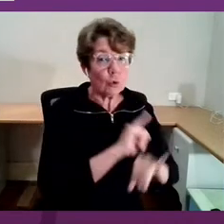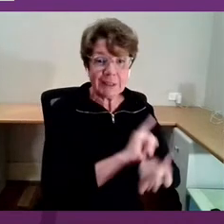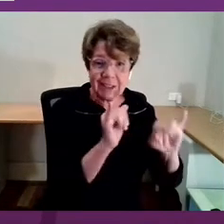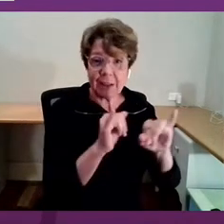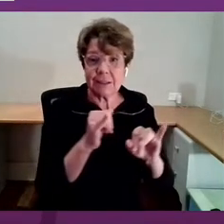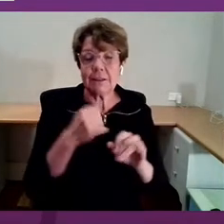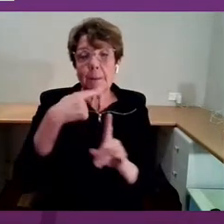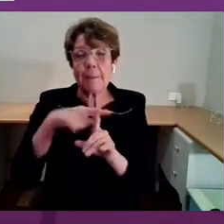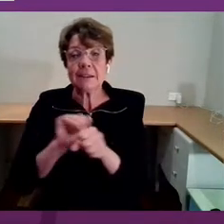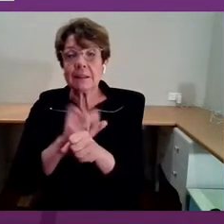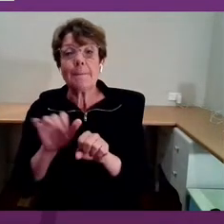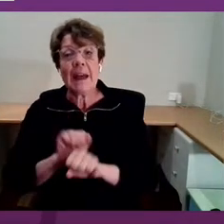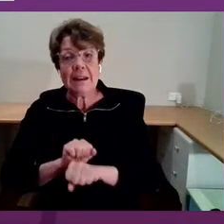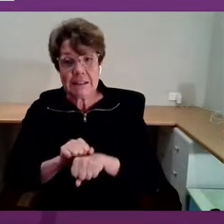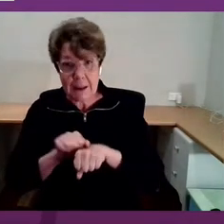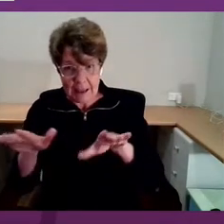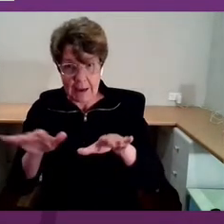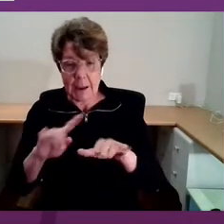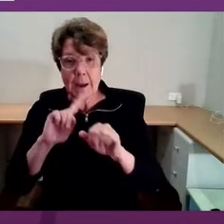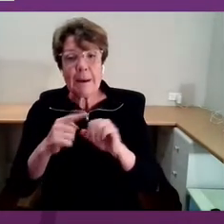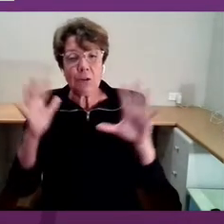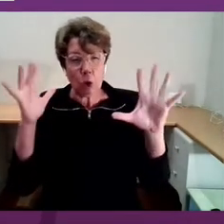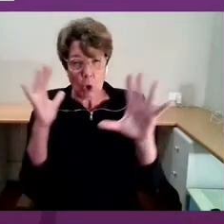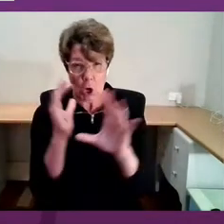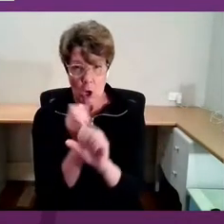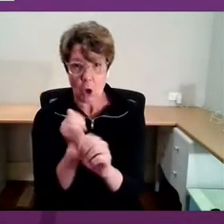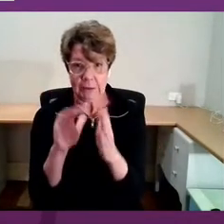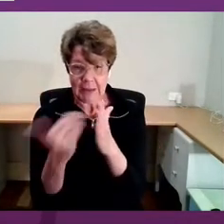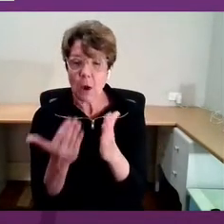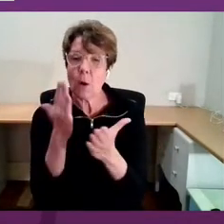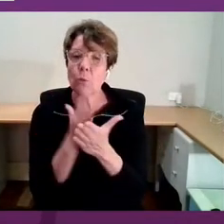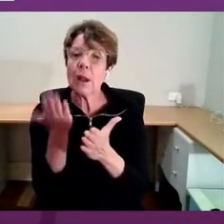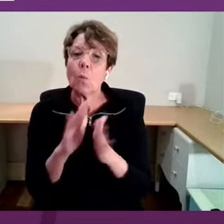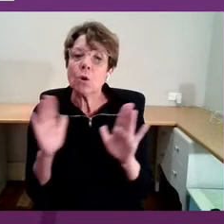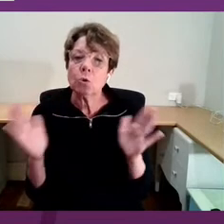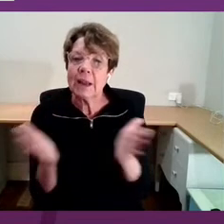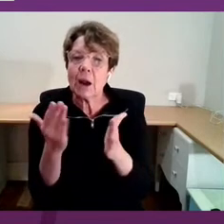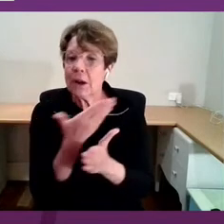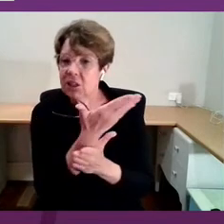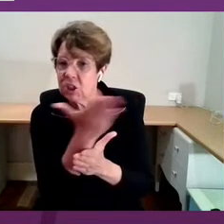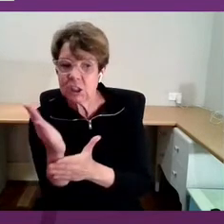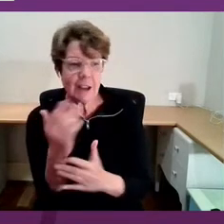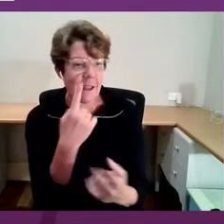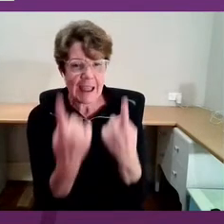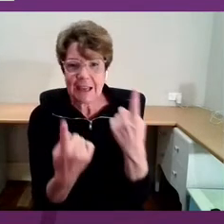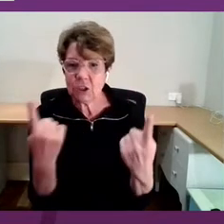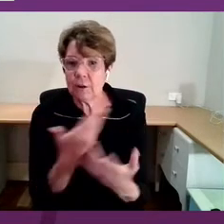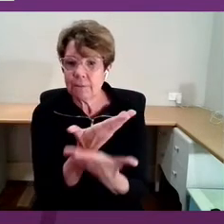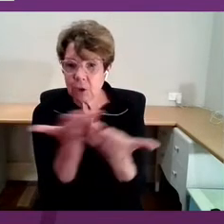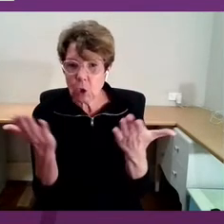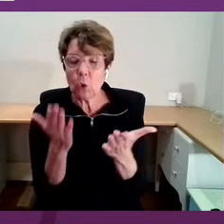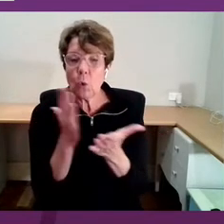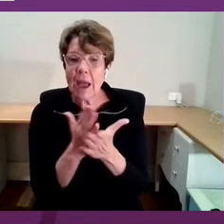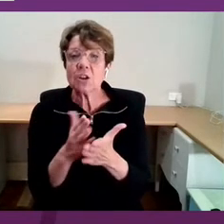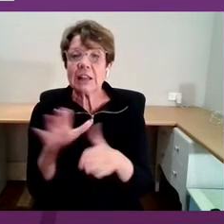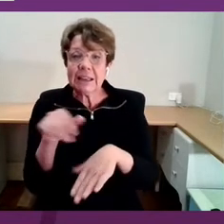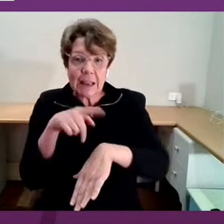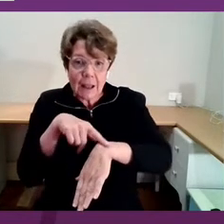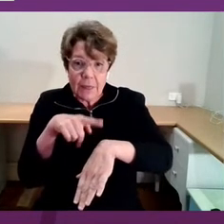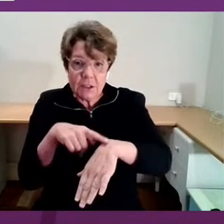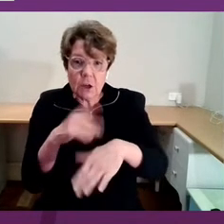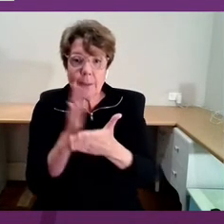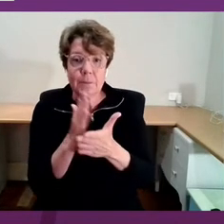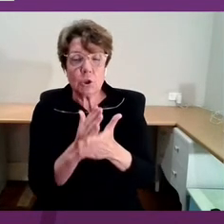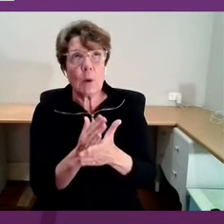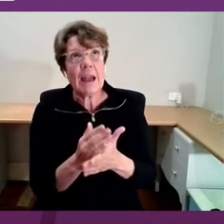I, though, in closing, encourage the importance of each and every one of you taking the time to invest in your